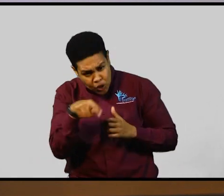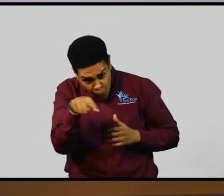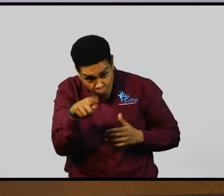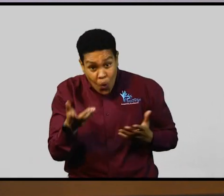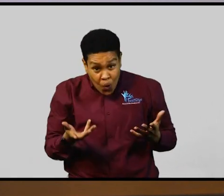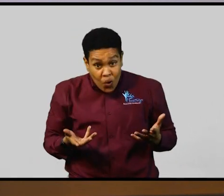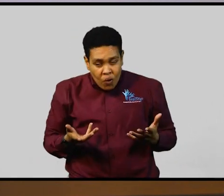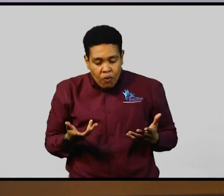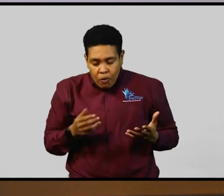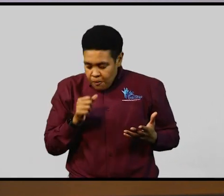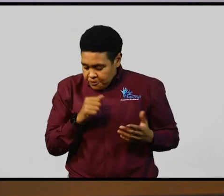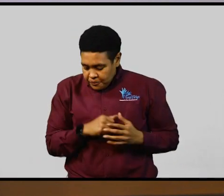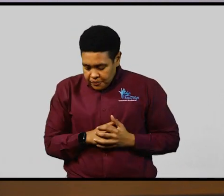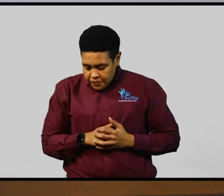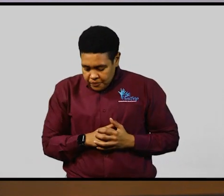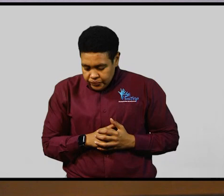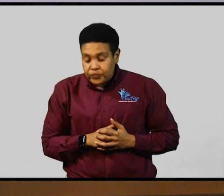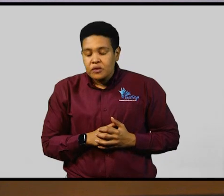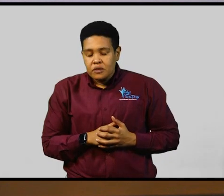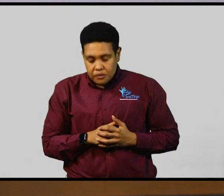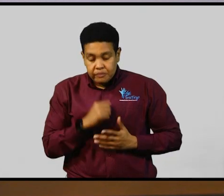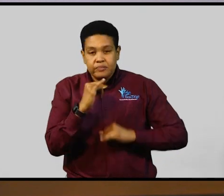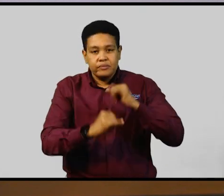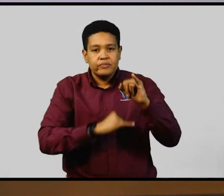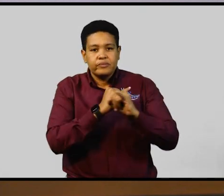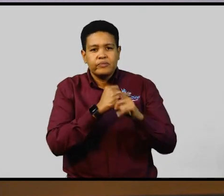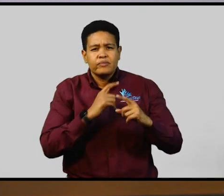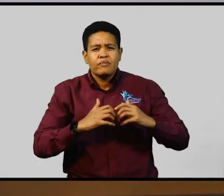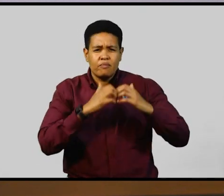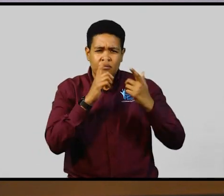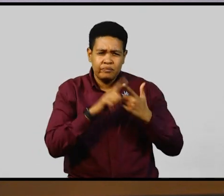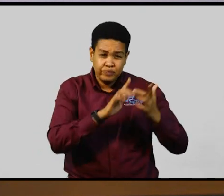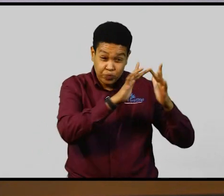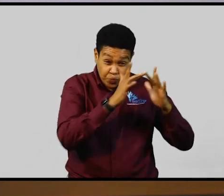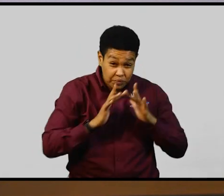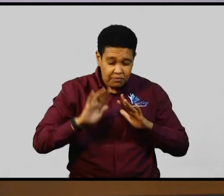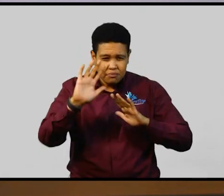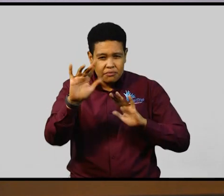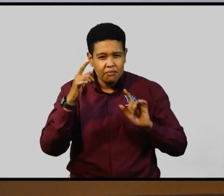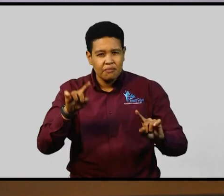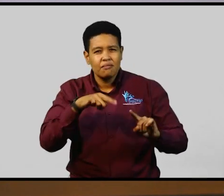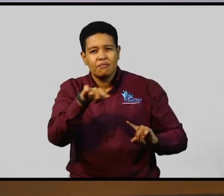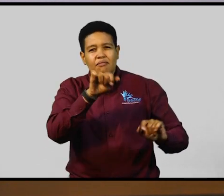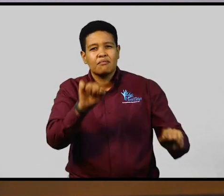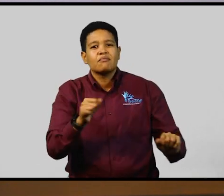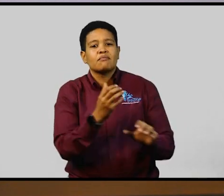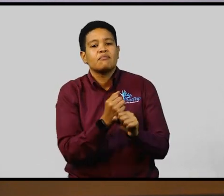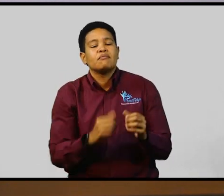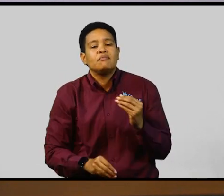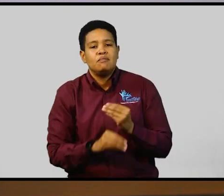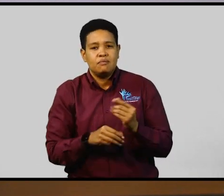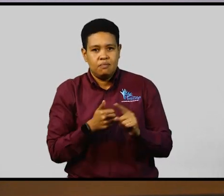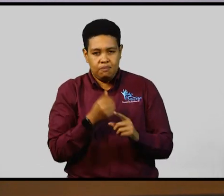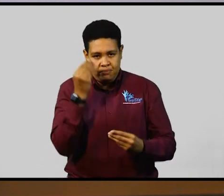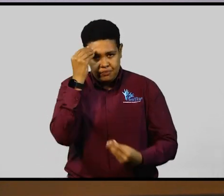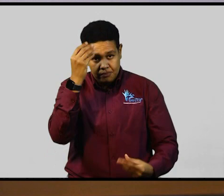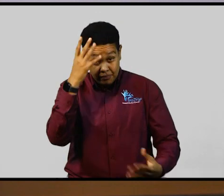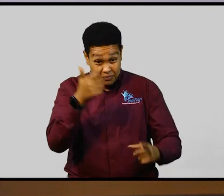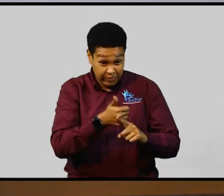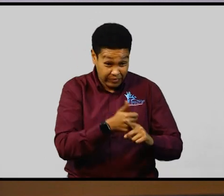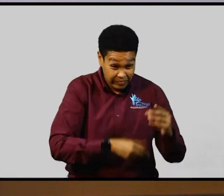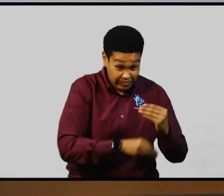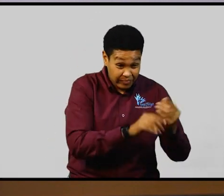institutions and websites, they can get additional information